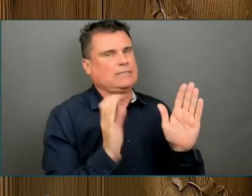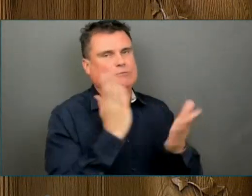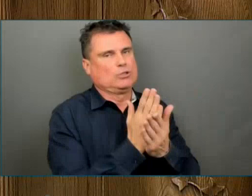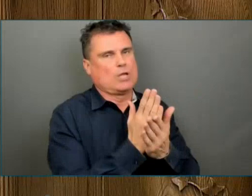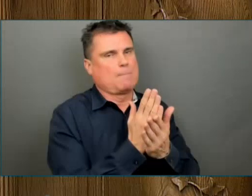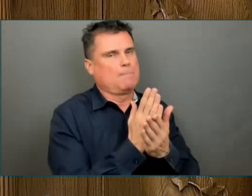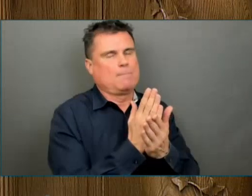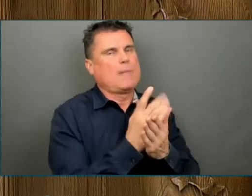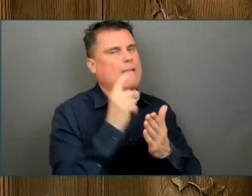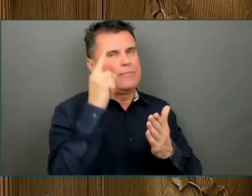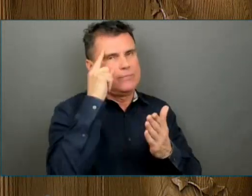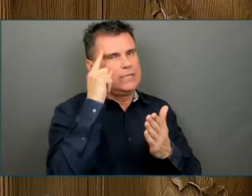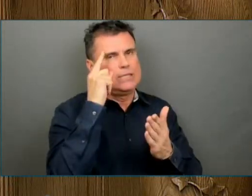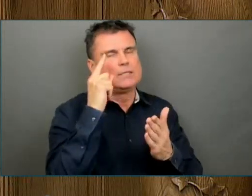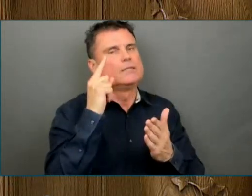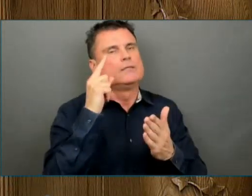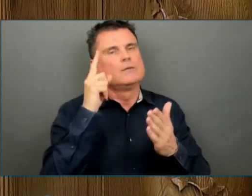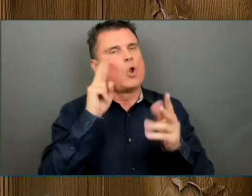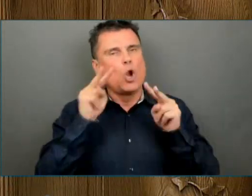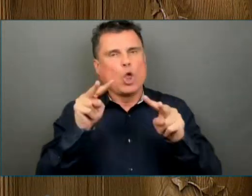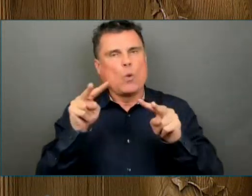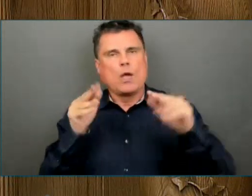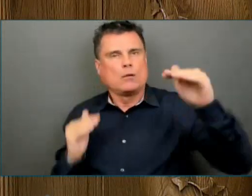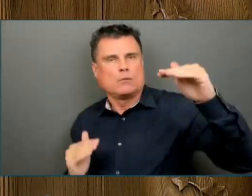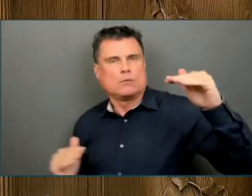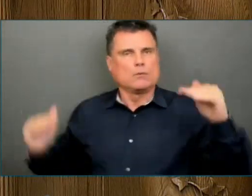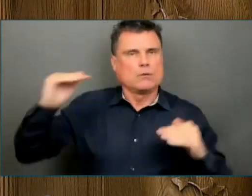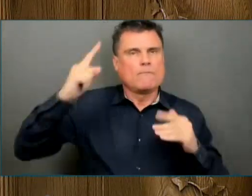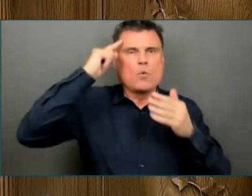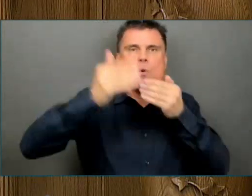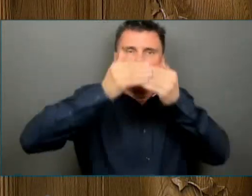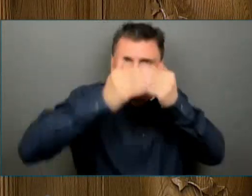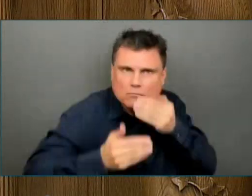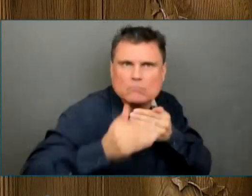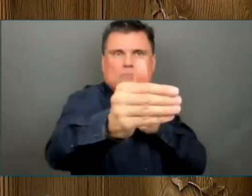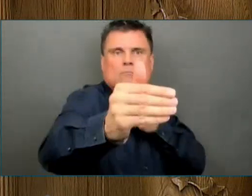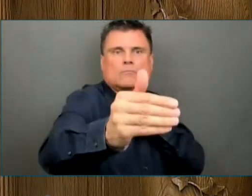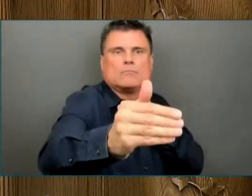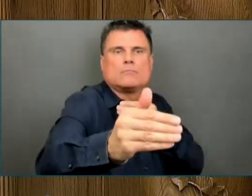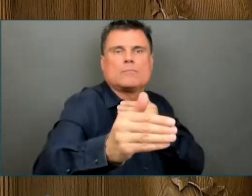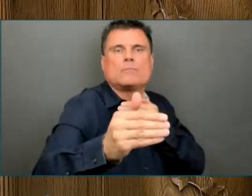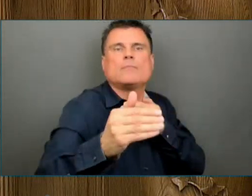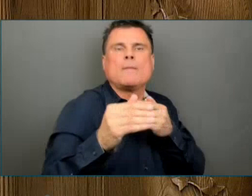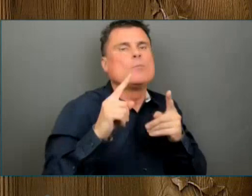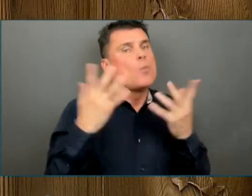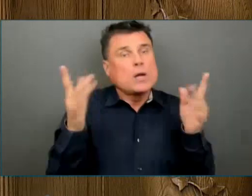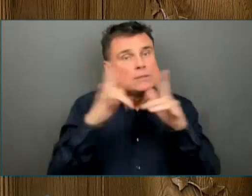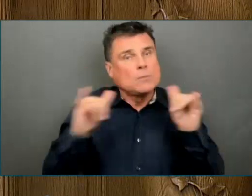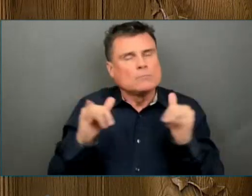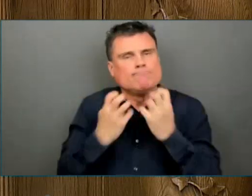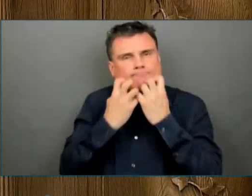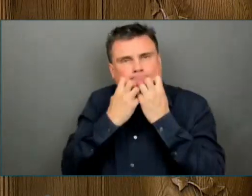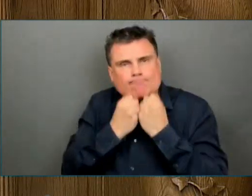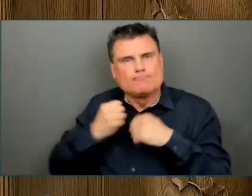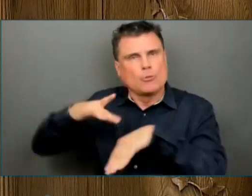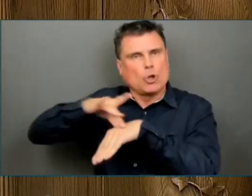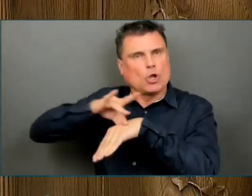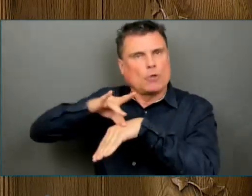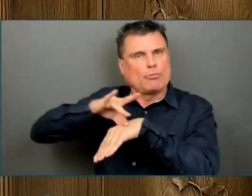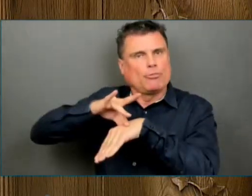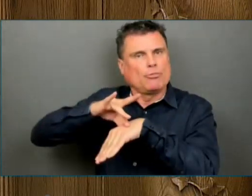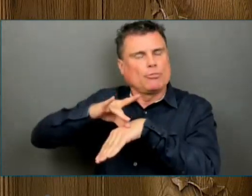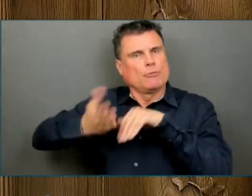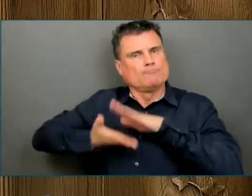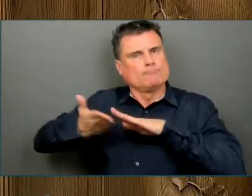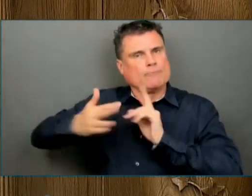determined to continue tackling the environmental challenges that were neglected for too long. This year, it will continue the